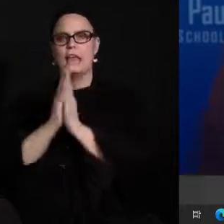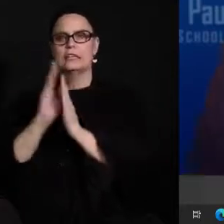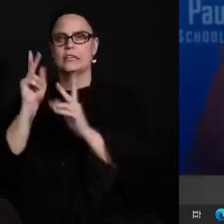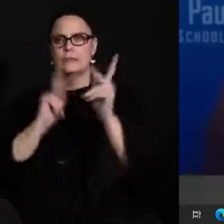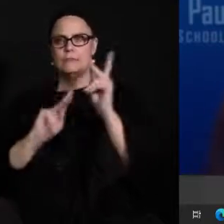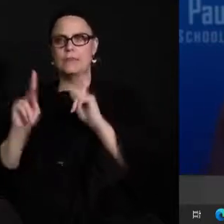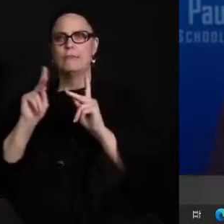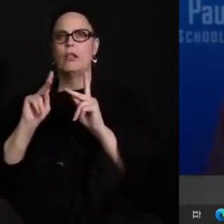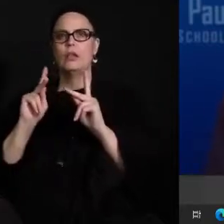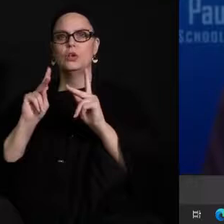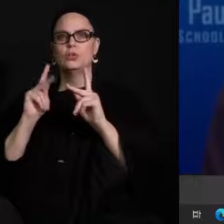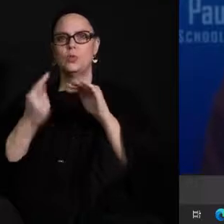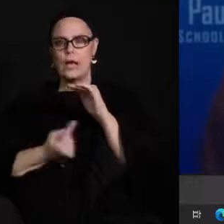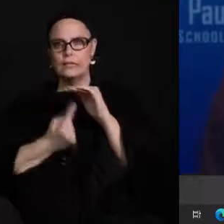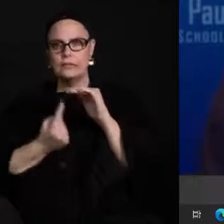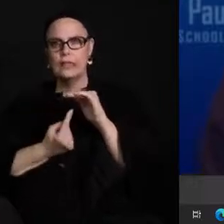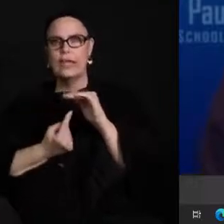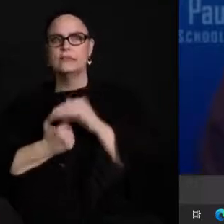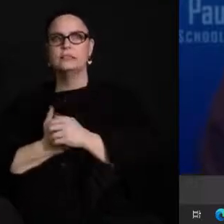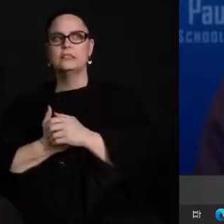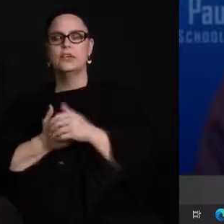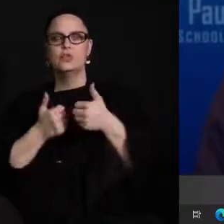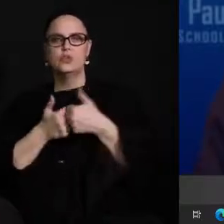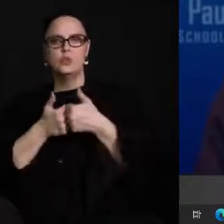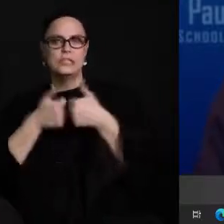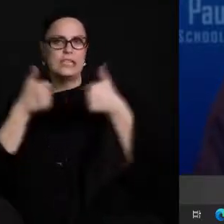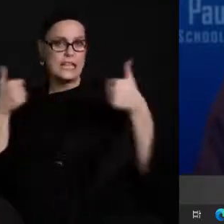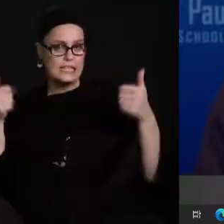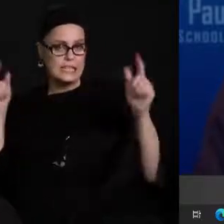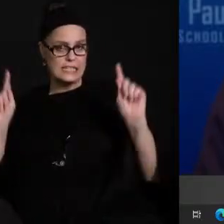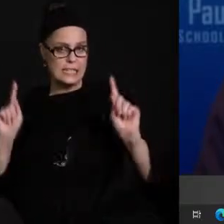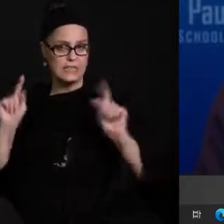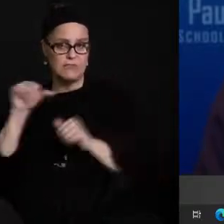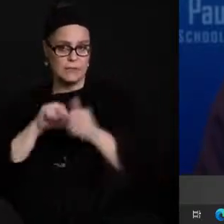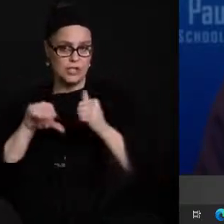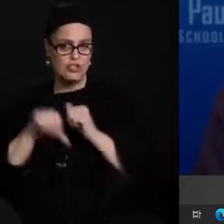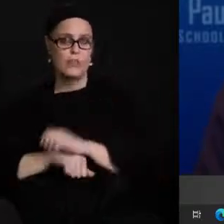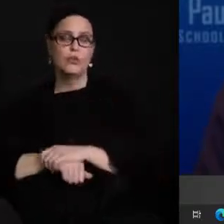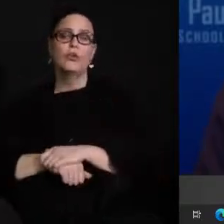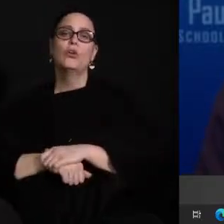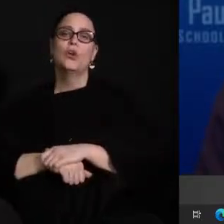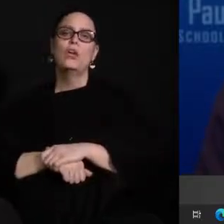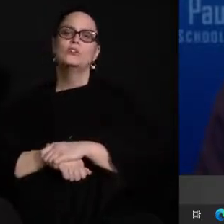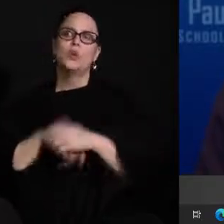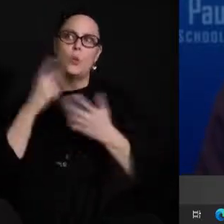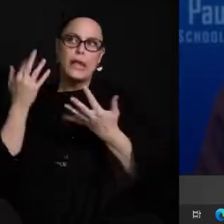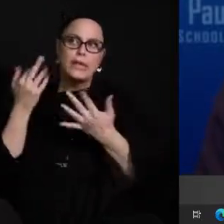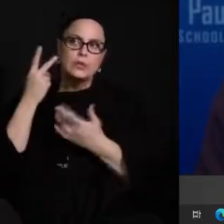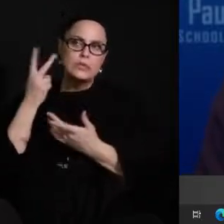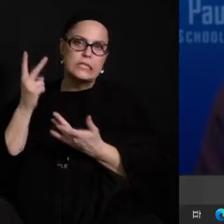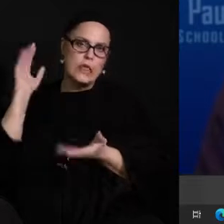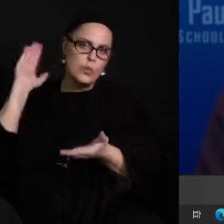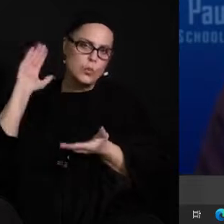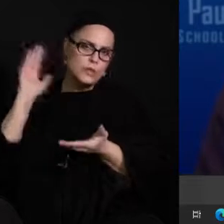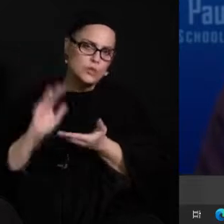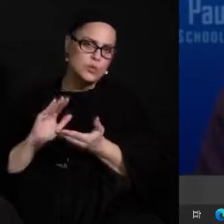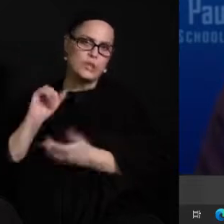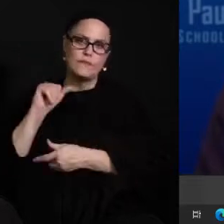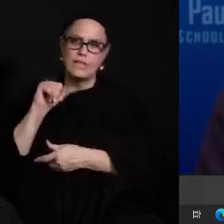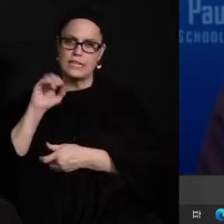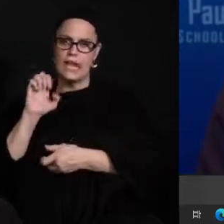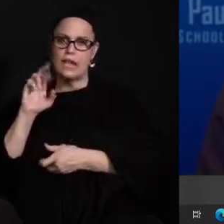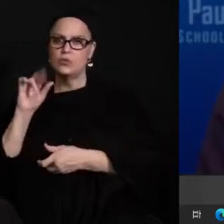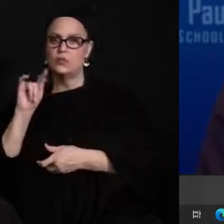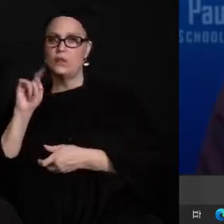to to isolate and to into physically distance that we could truly see the case rates go down and they did and they have and